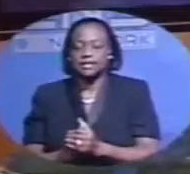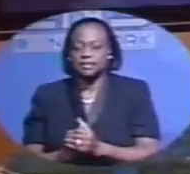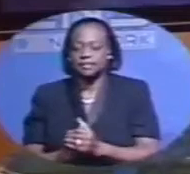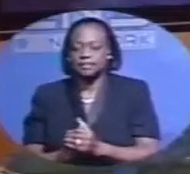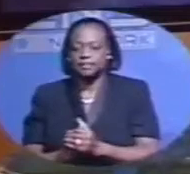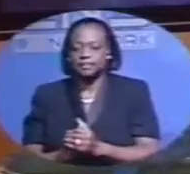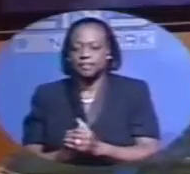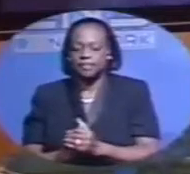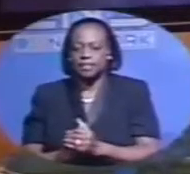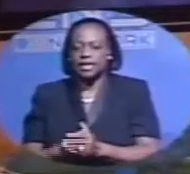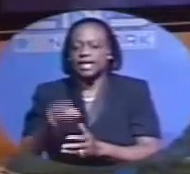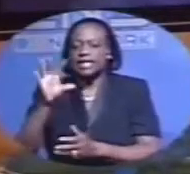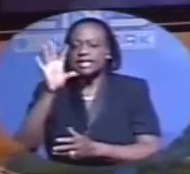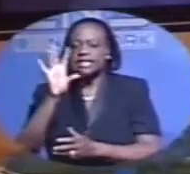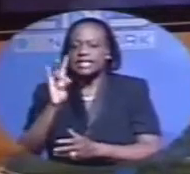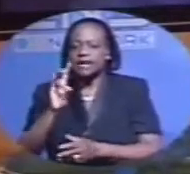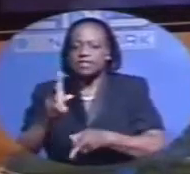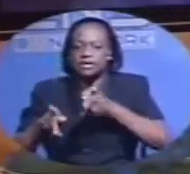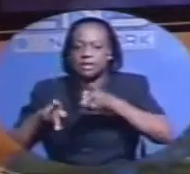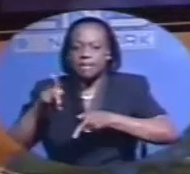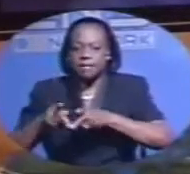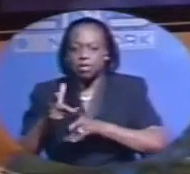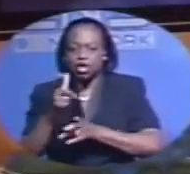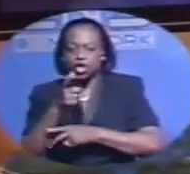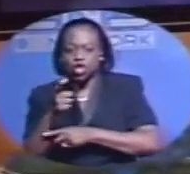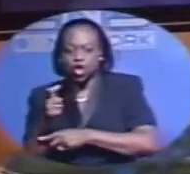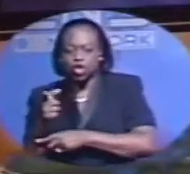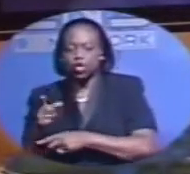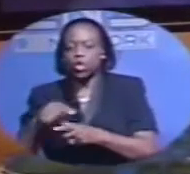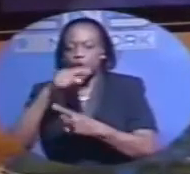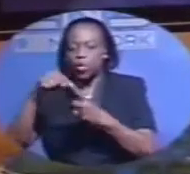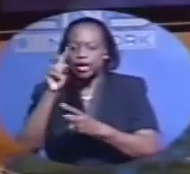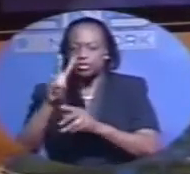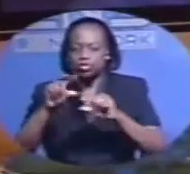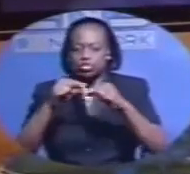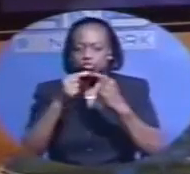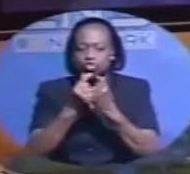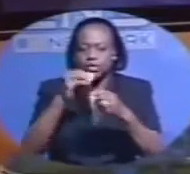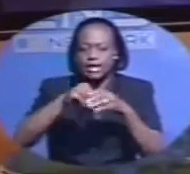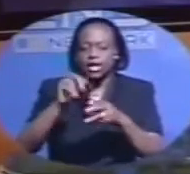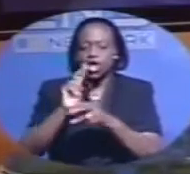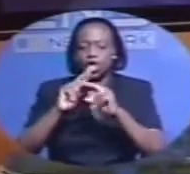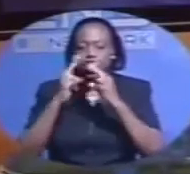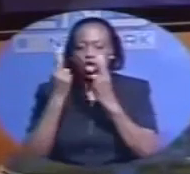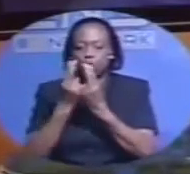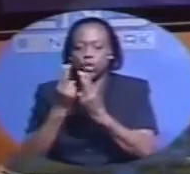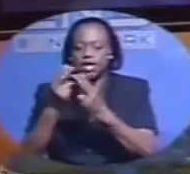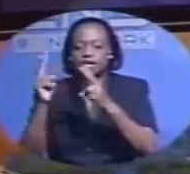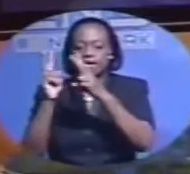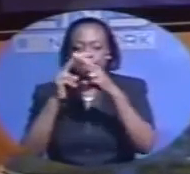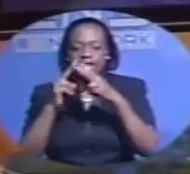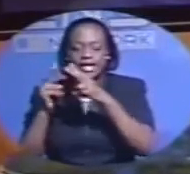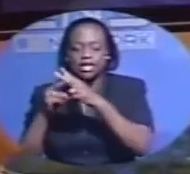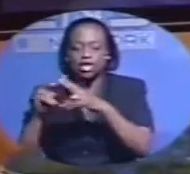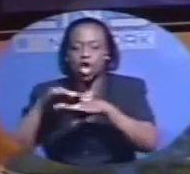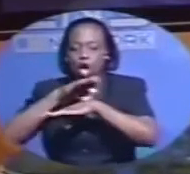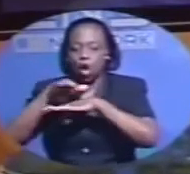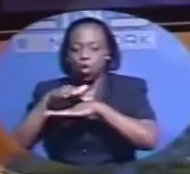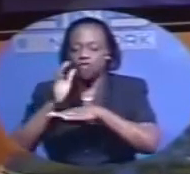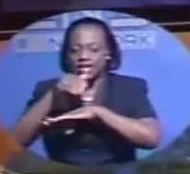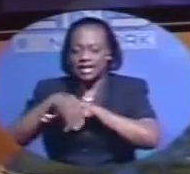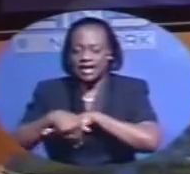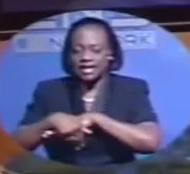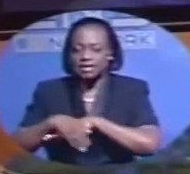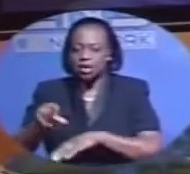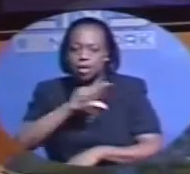Seven people were shot when rival groups opened fire at a Union Village Park overnight. Police say they're still searching for